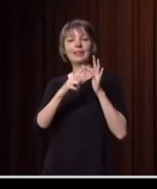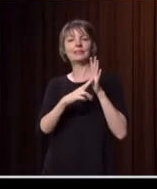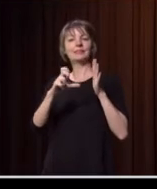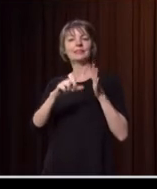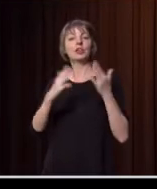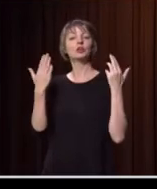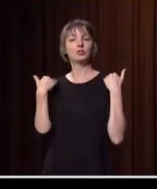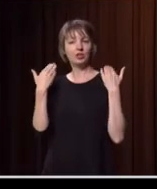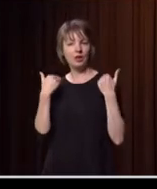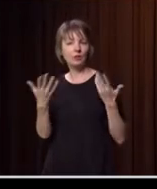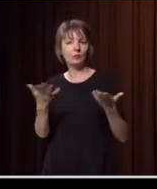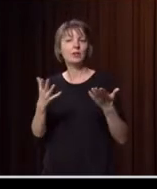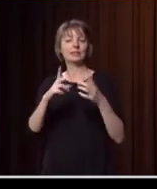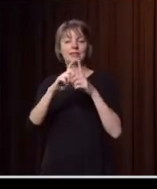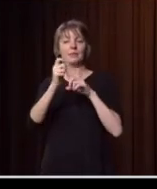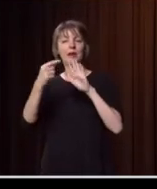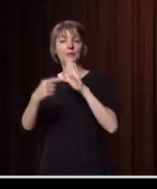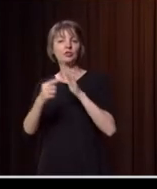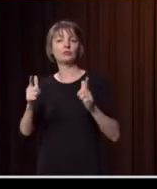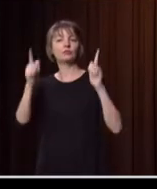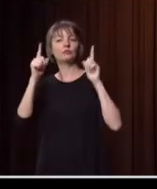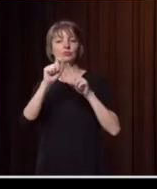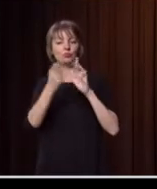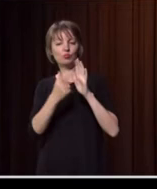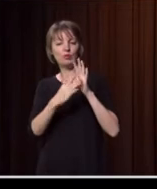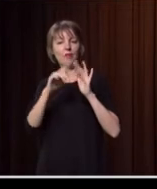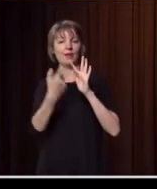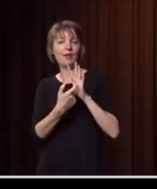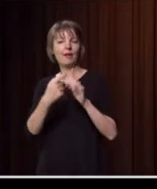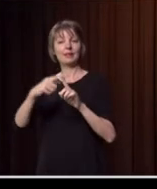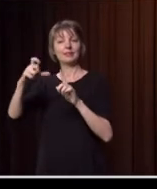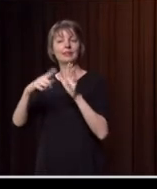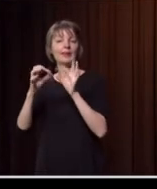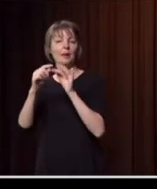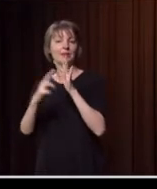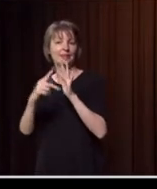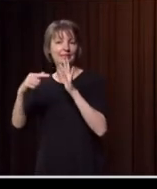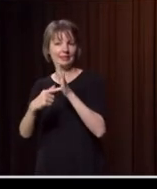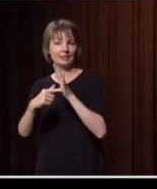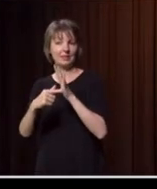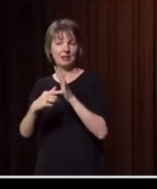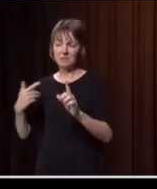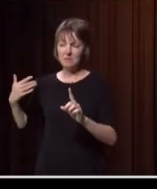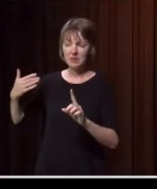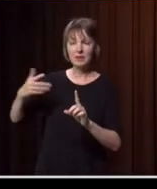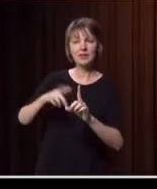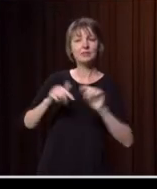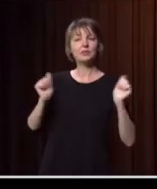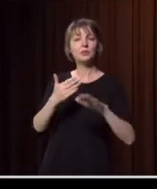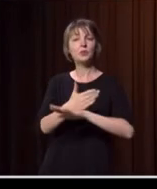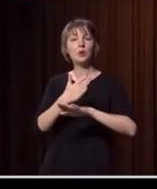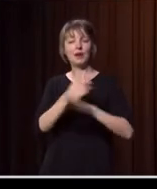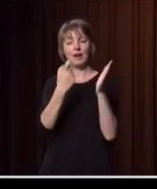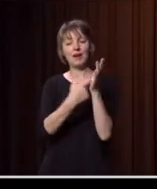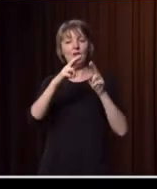of Premier and Cabinet. This appointment followed a distinguished career with the NSW Rural Fire Service of over 35